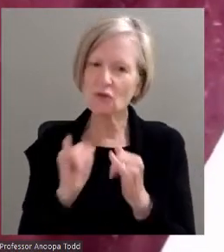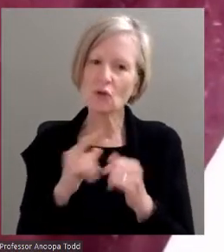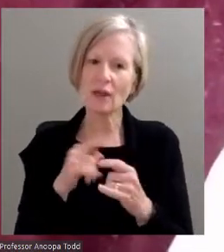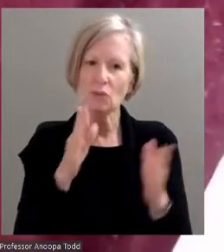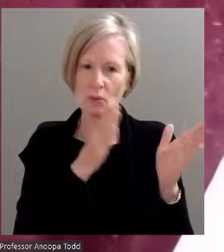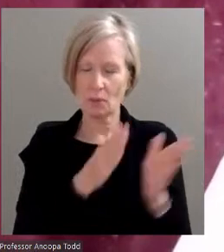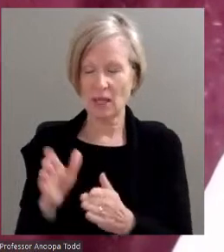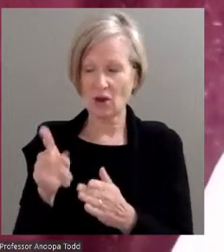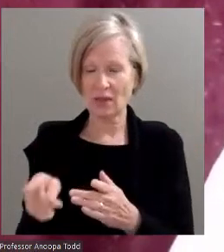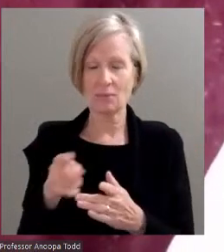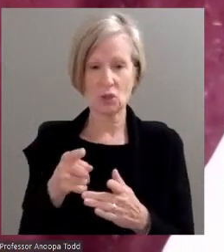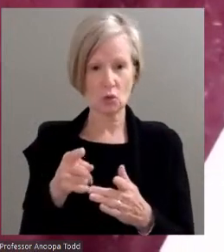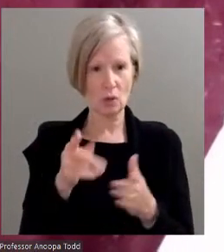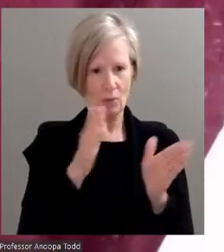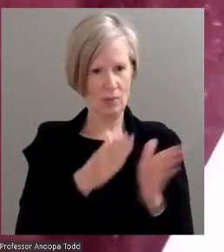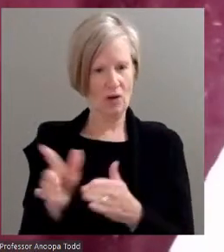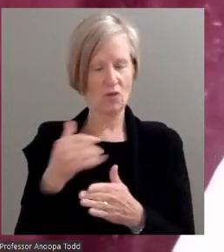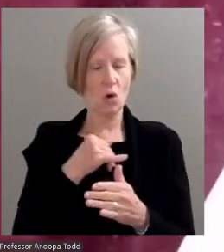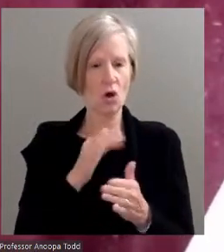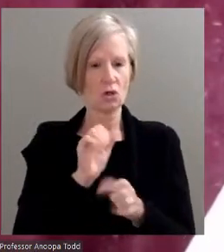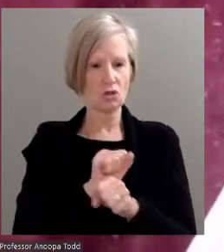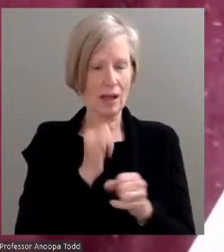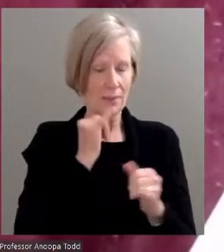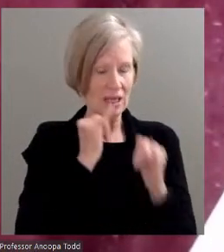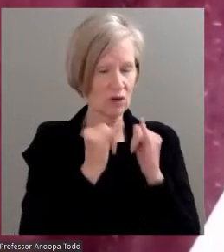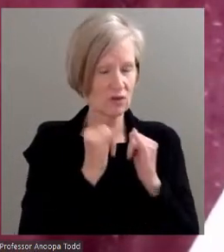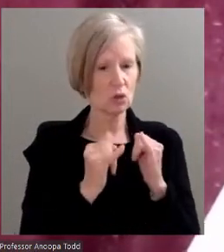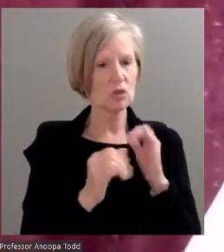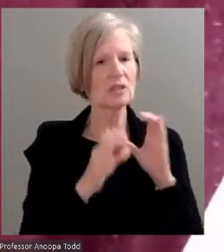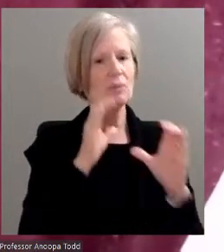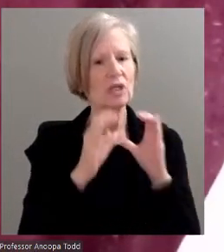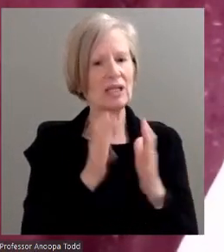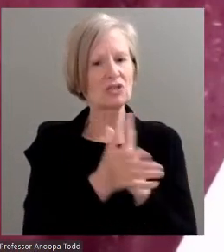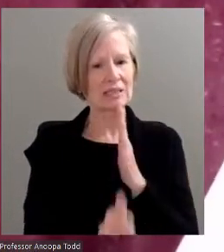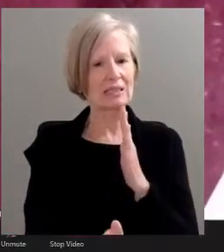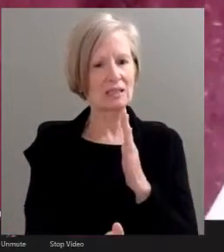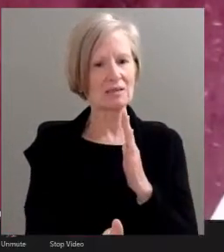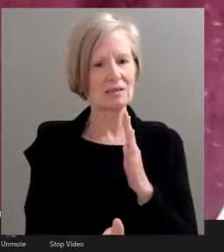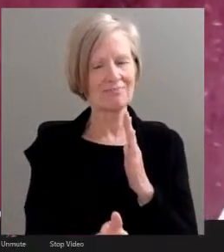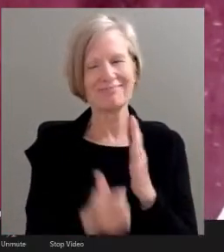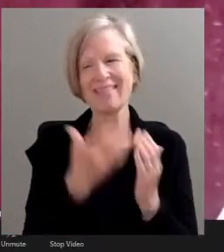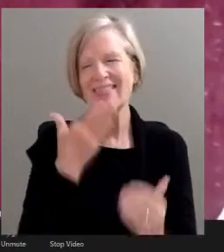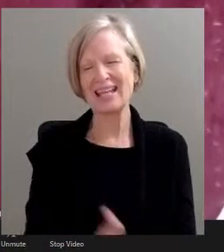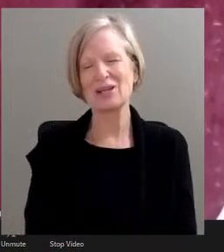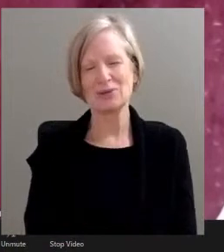attire for job interviews, communication skills, and written resumes. Thank you.